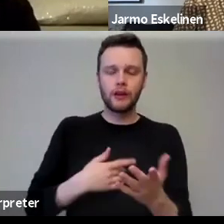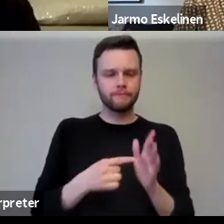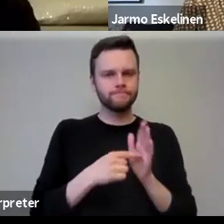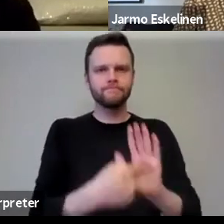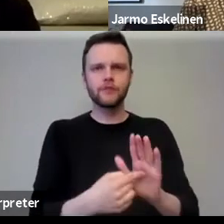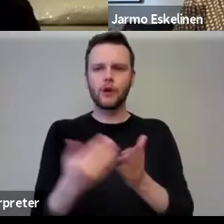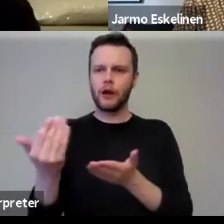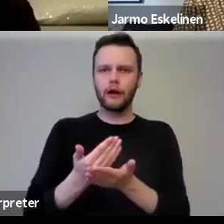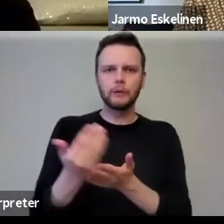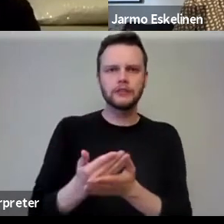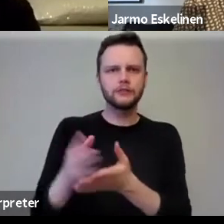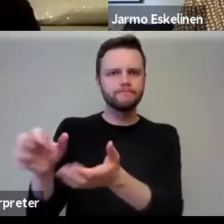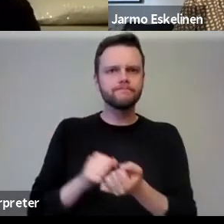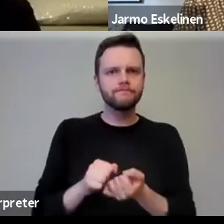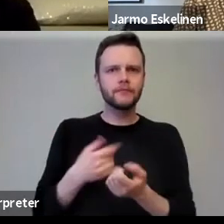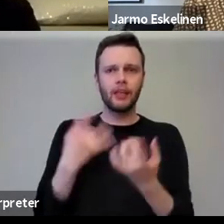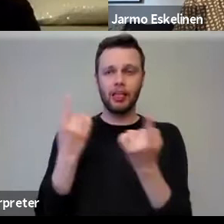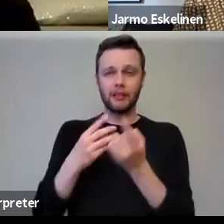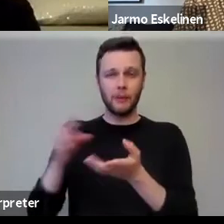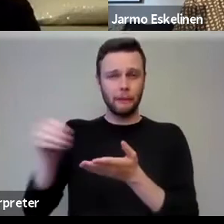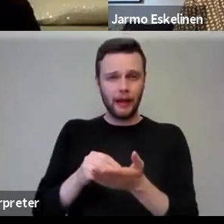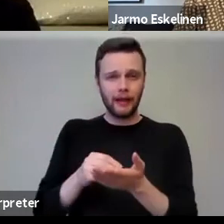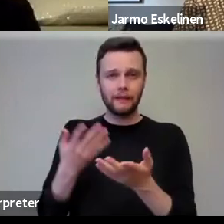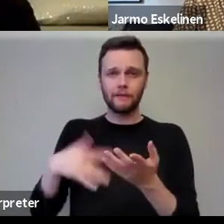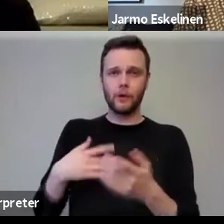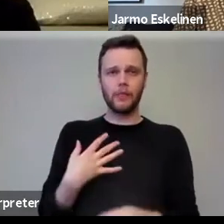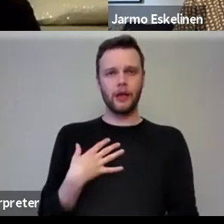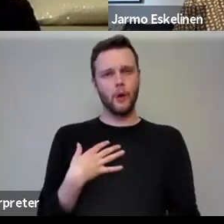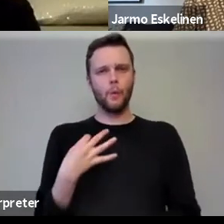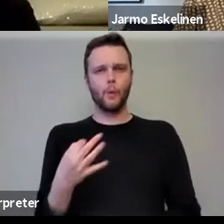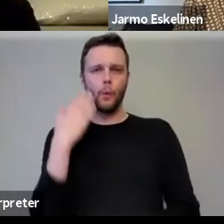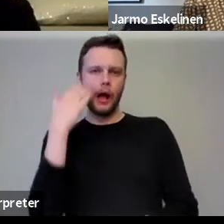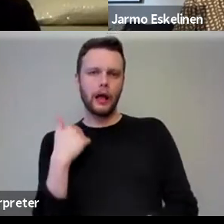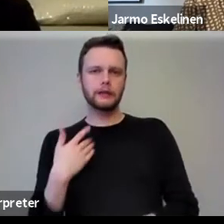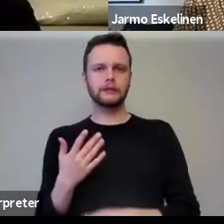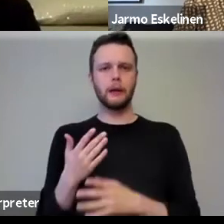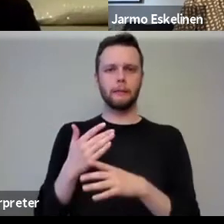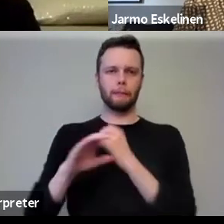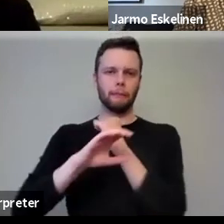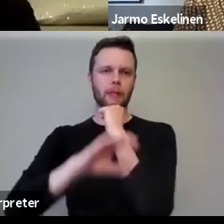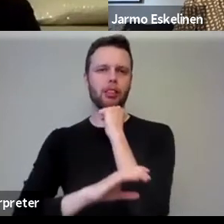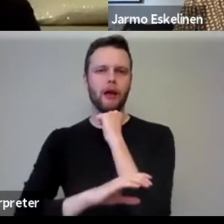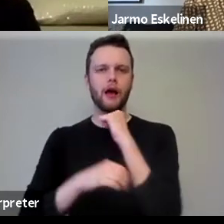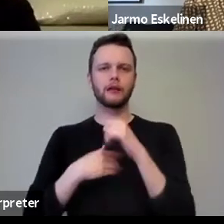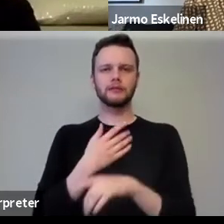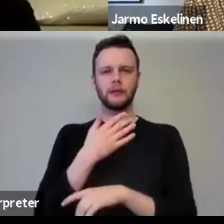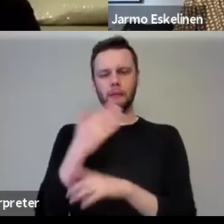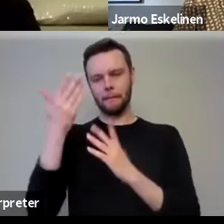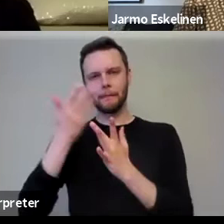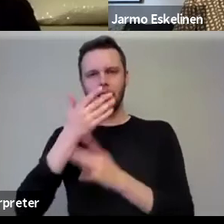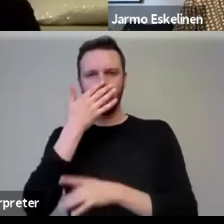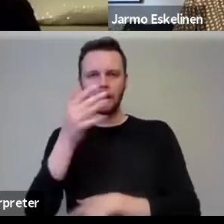acquisitions that we are buying, not just from white, middle-class, middle-aged men, but actually getting a real